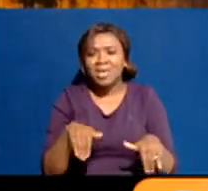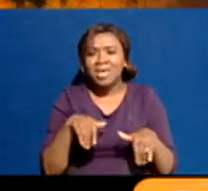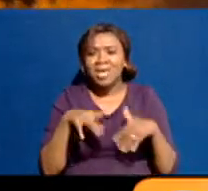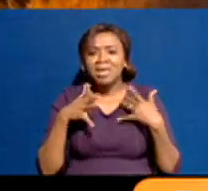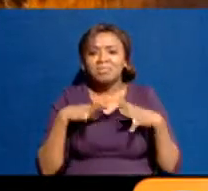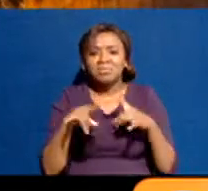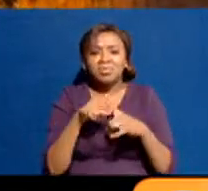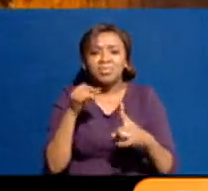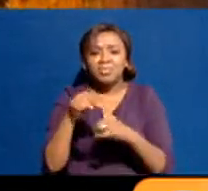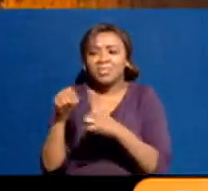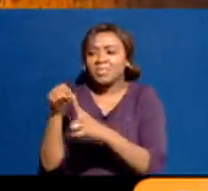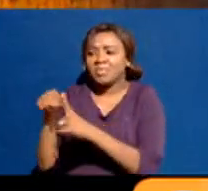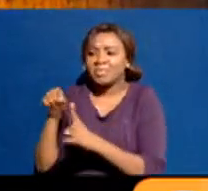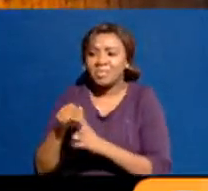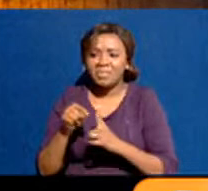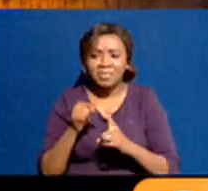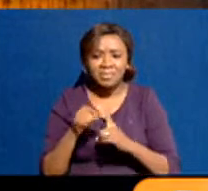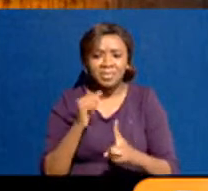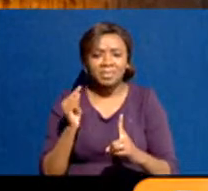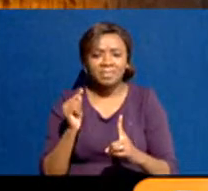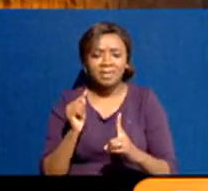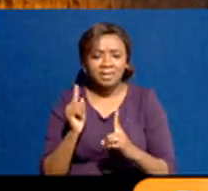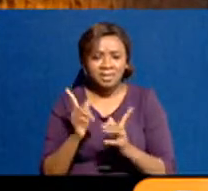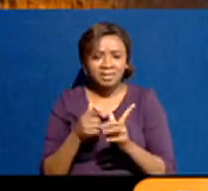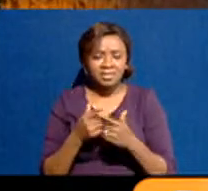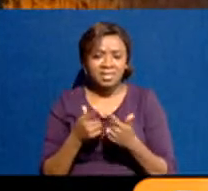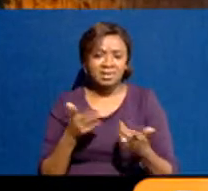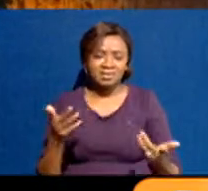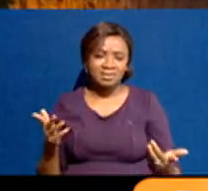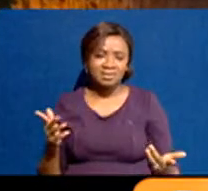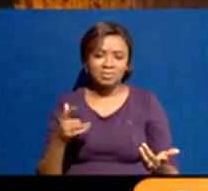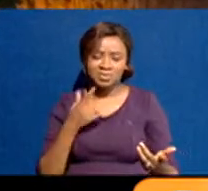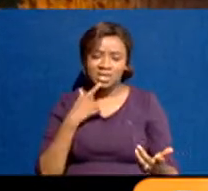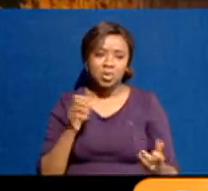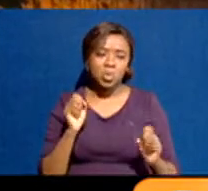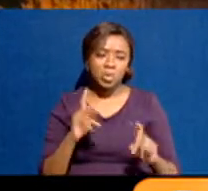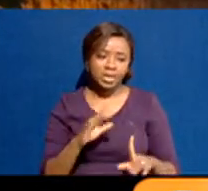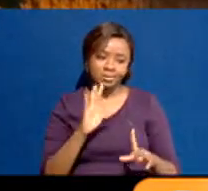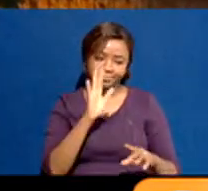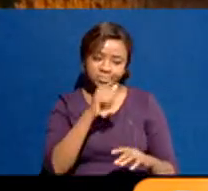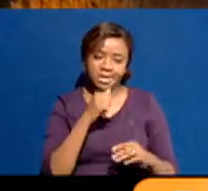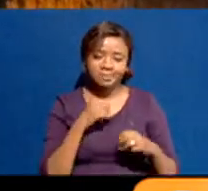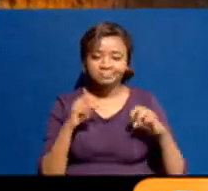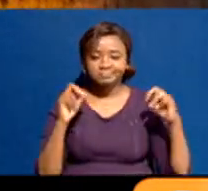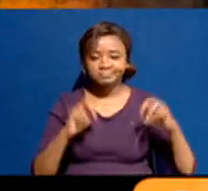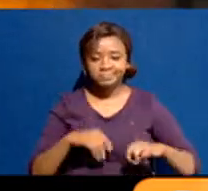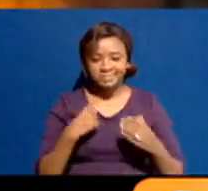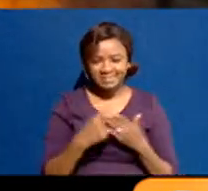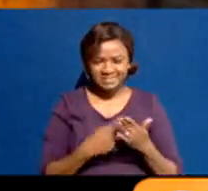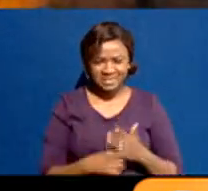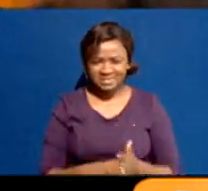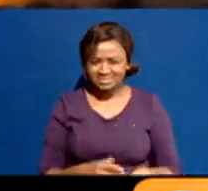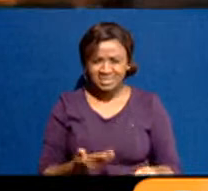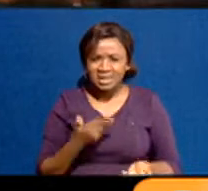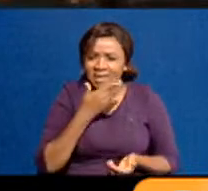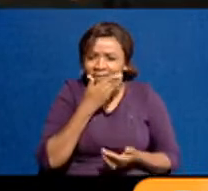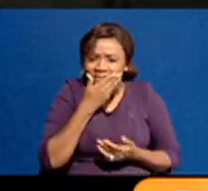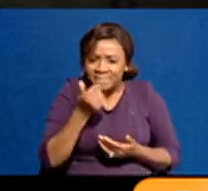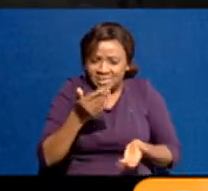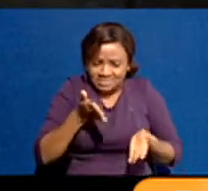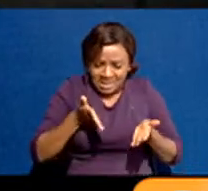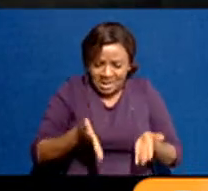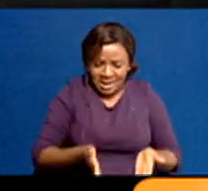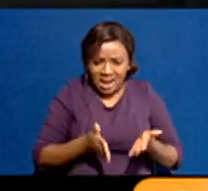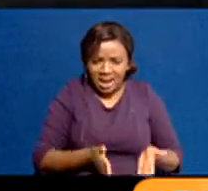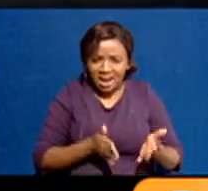rather than preempt it and say, let us discuss? Because I think there is consensus around, or at least there can be